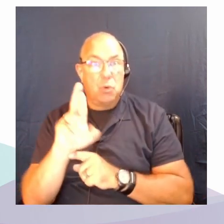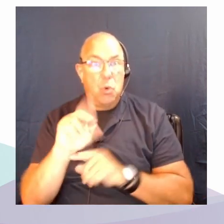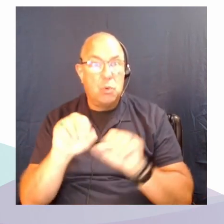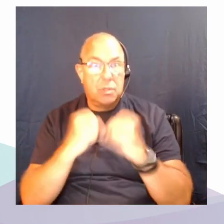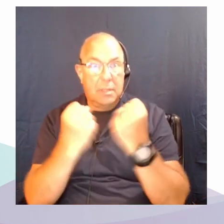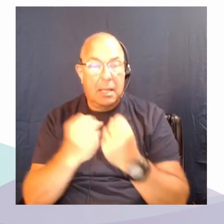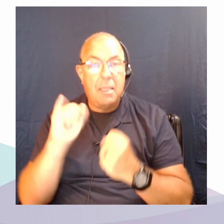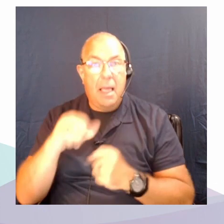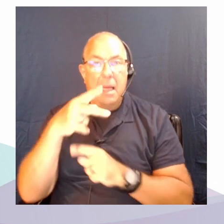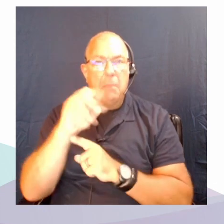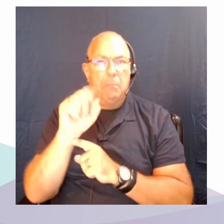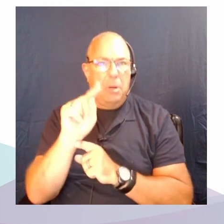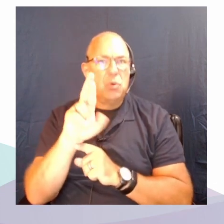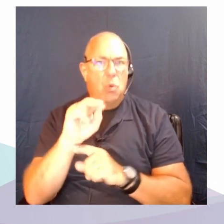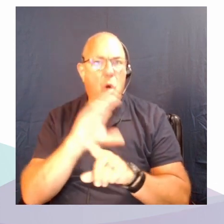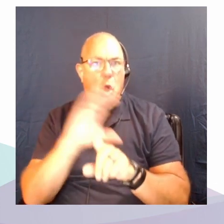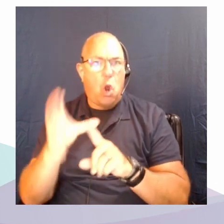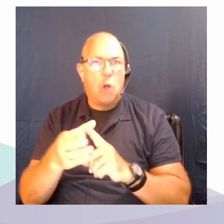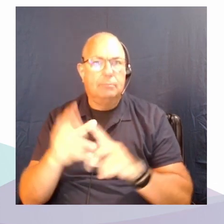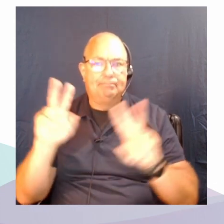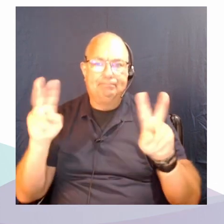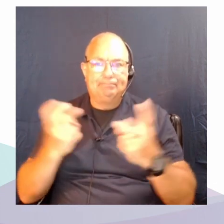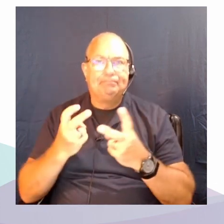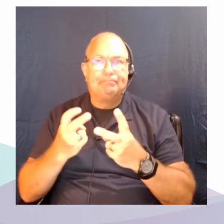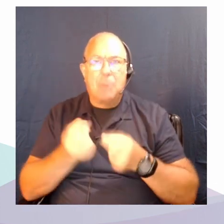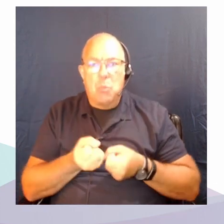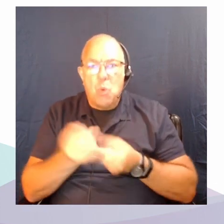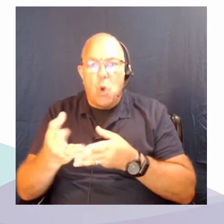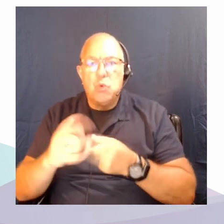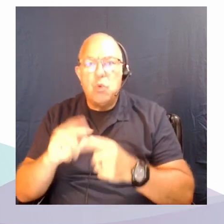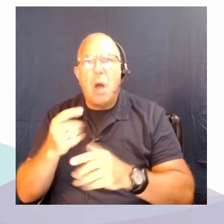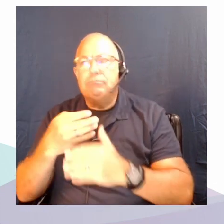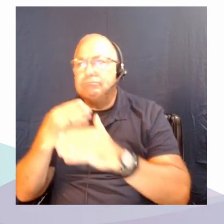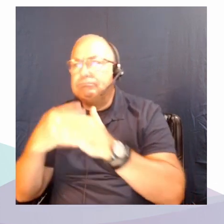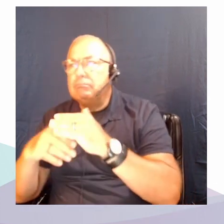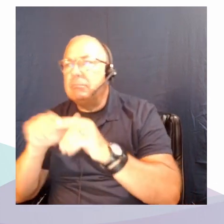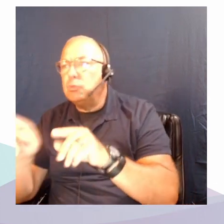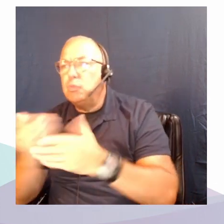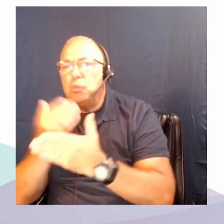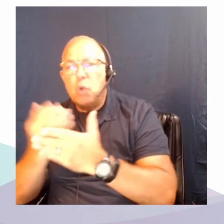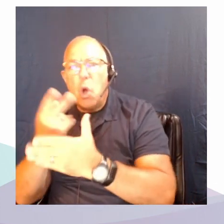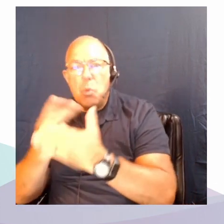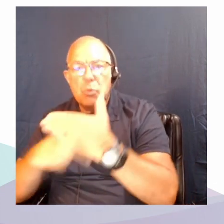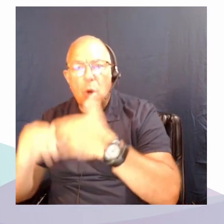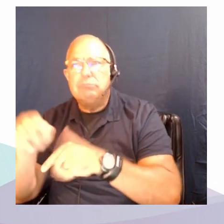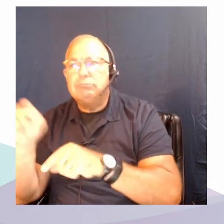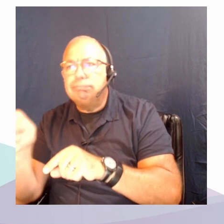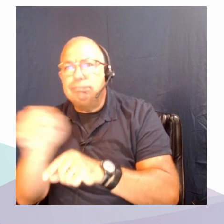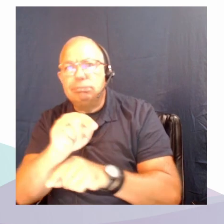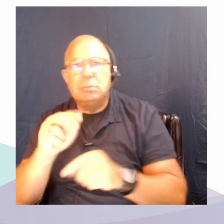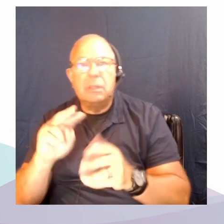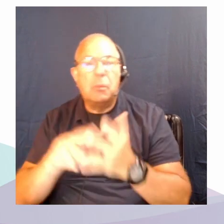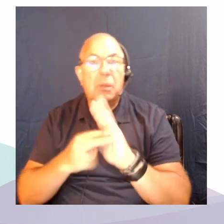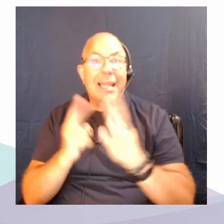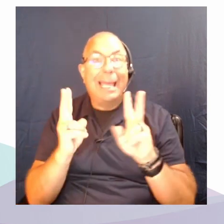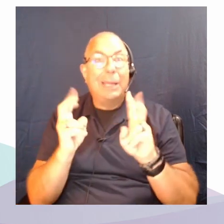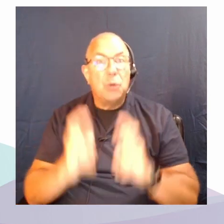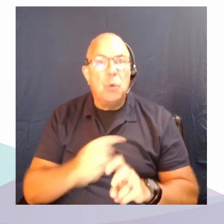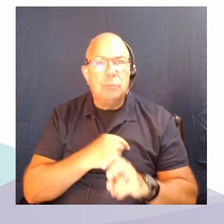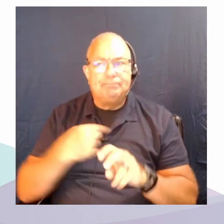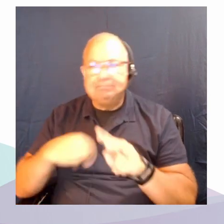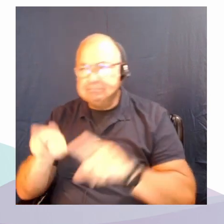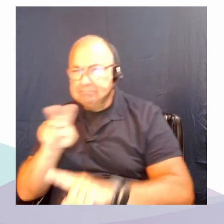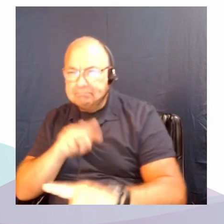birth to so many other projects related to the original set of issues that we've been looking at, but maybe